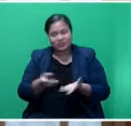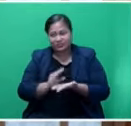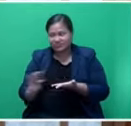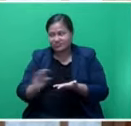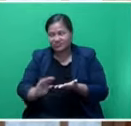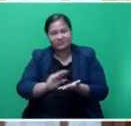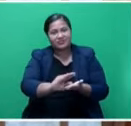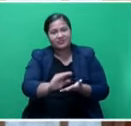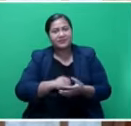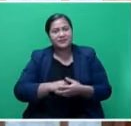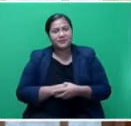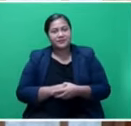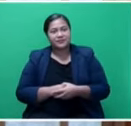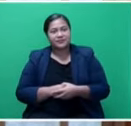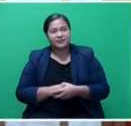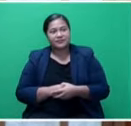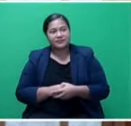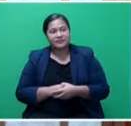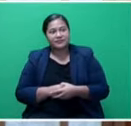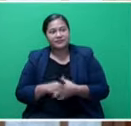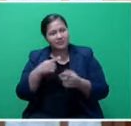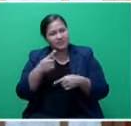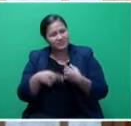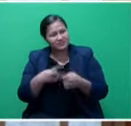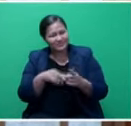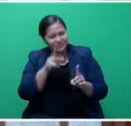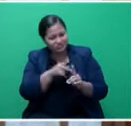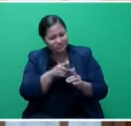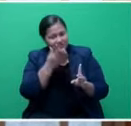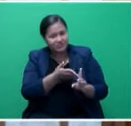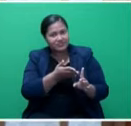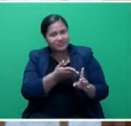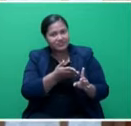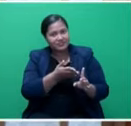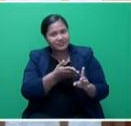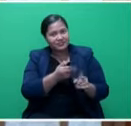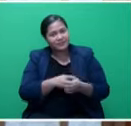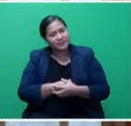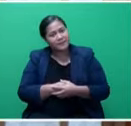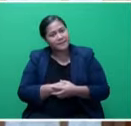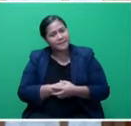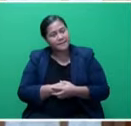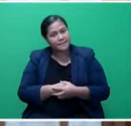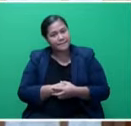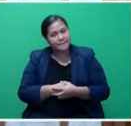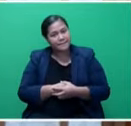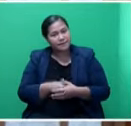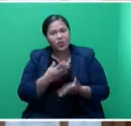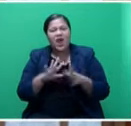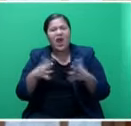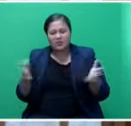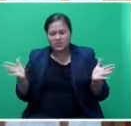And I refer in particular on how these particular SMEs are